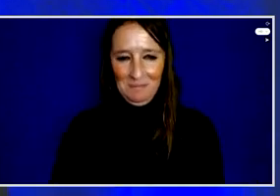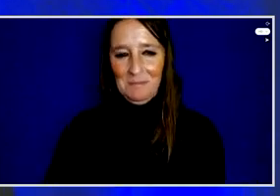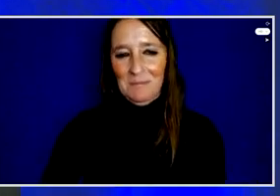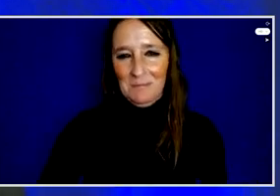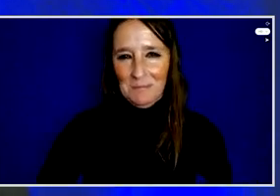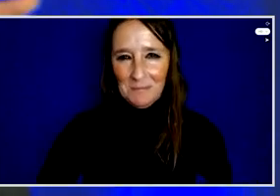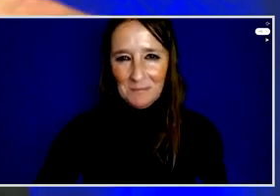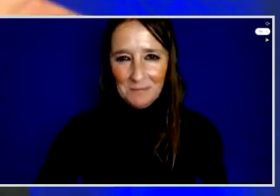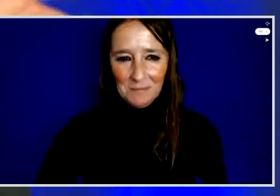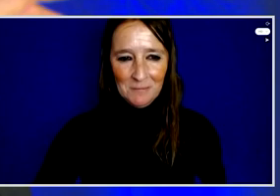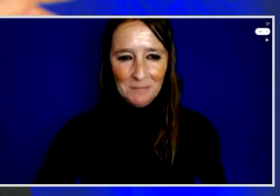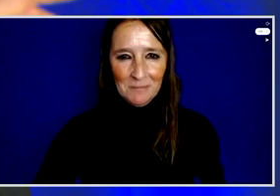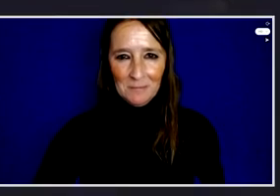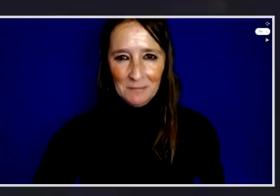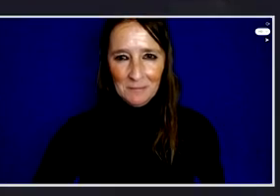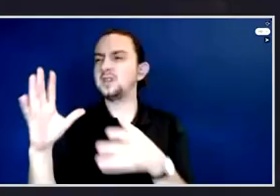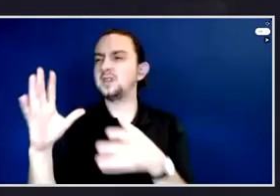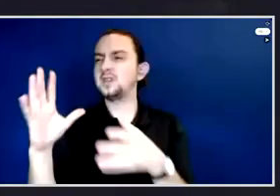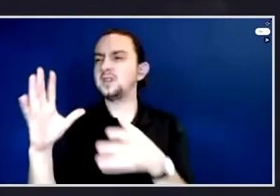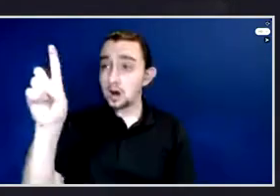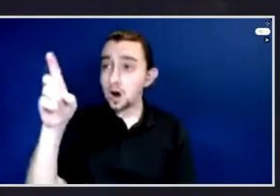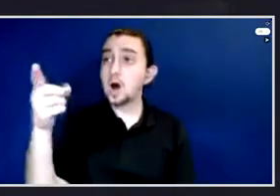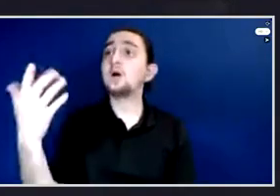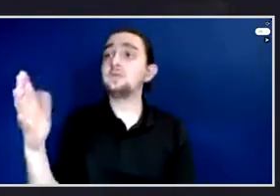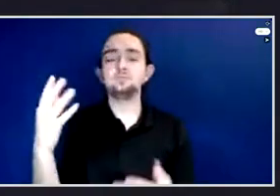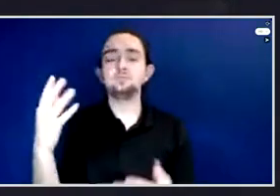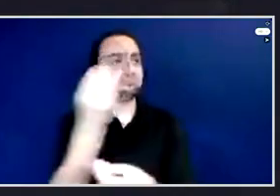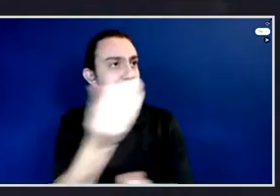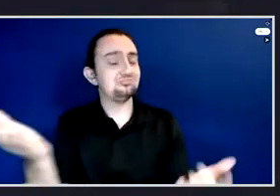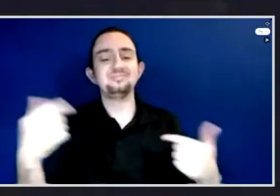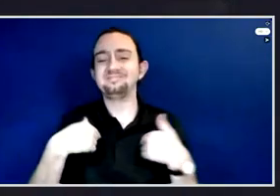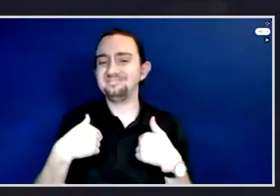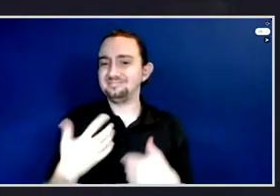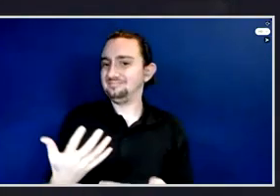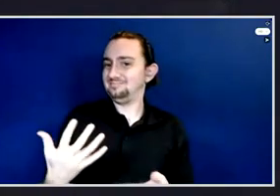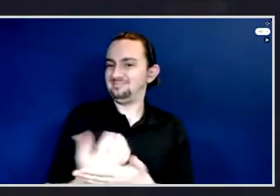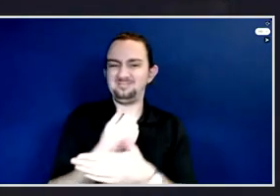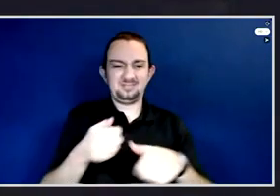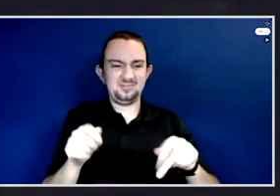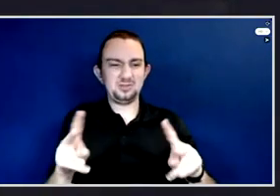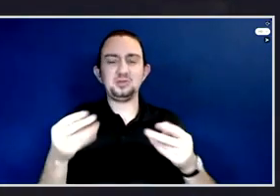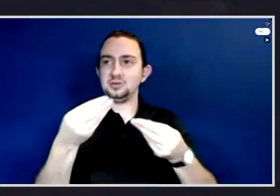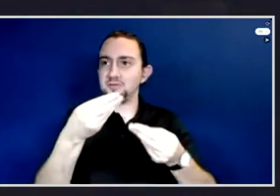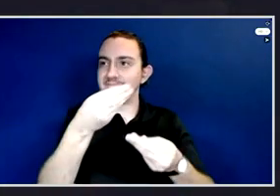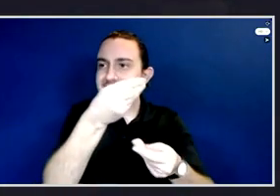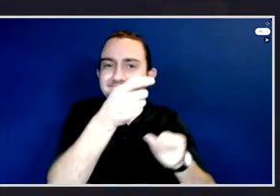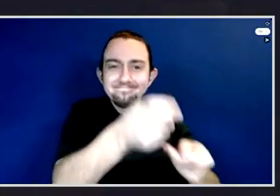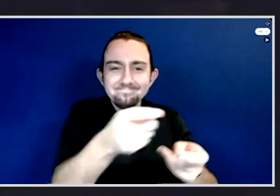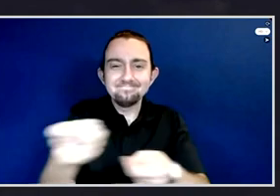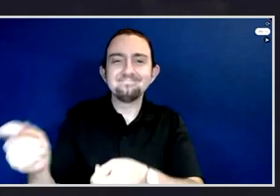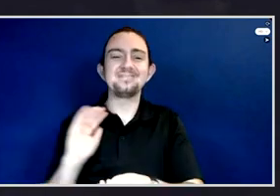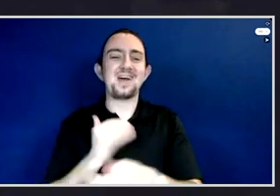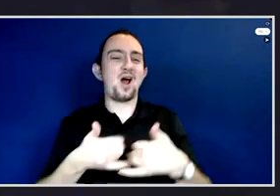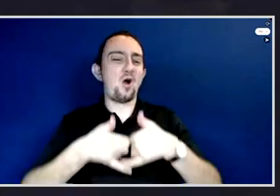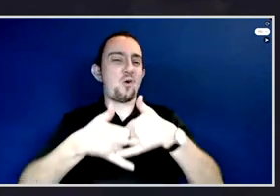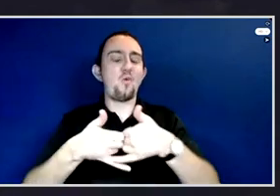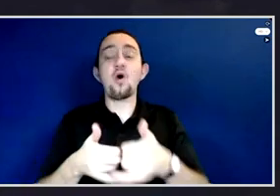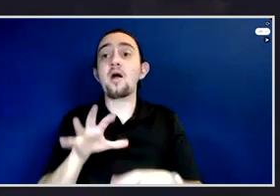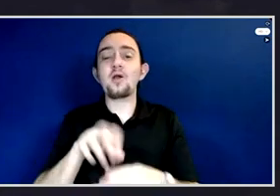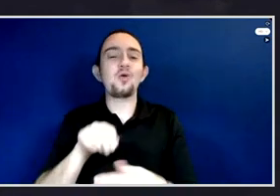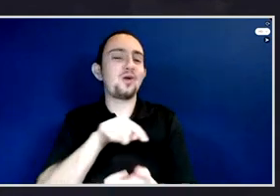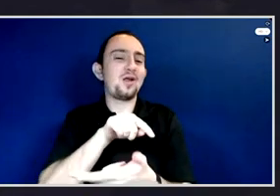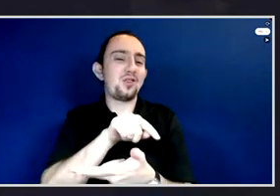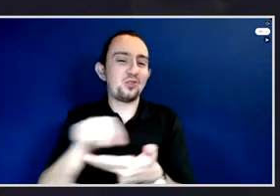had an opportunity to hand out some of our own awards, including to the three remarkable colleagues who are sitting with us